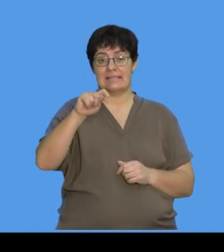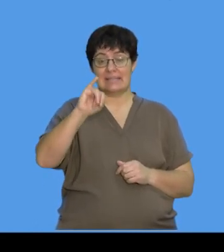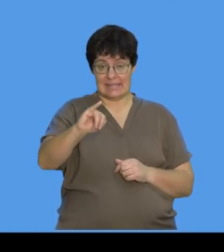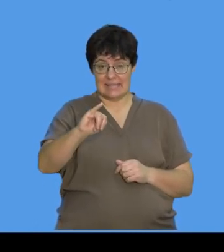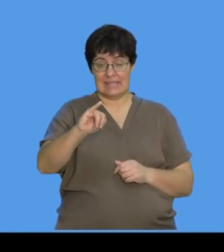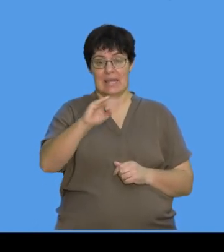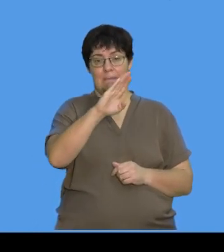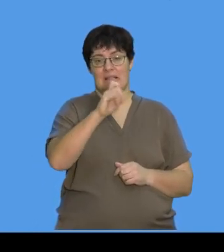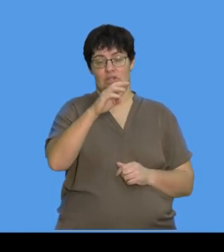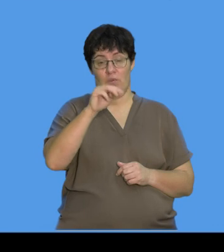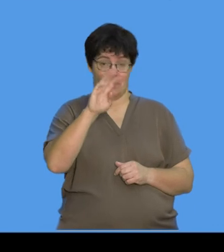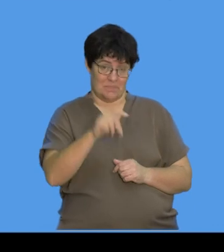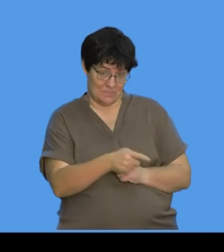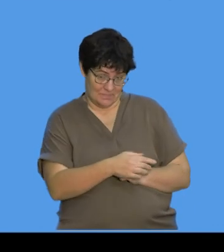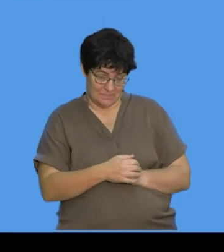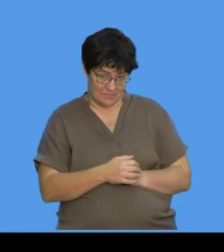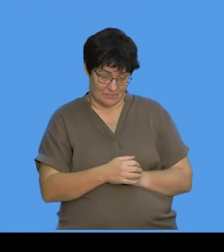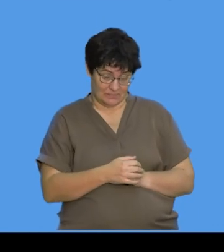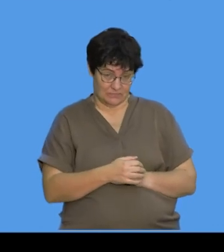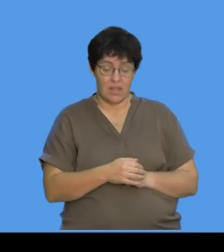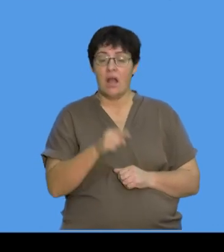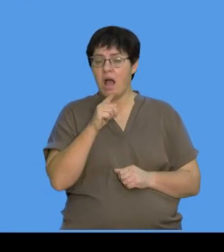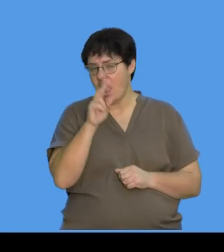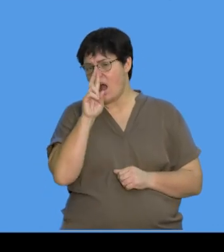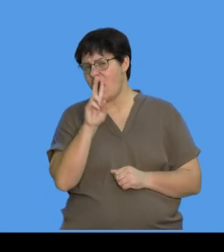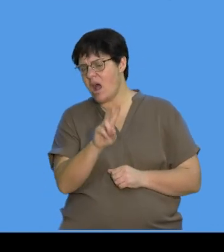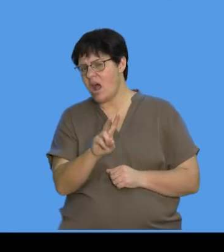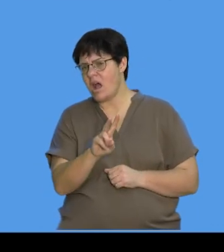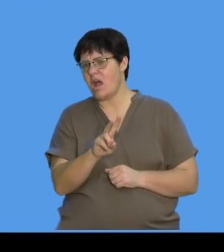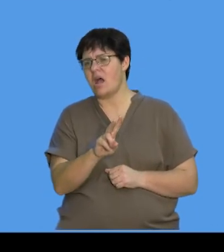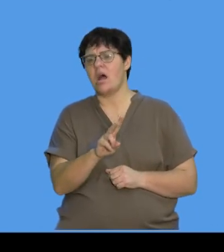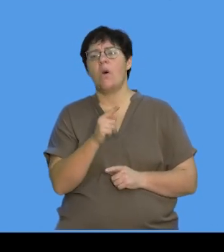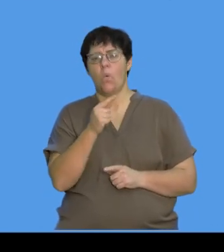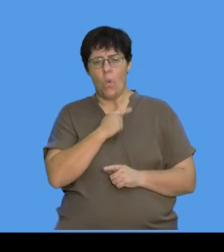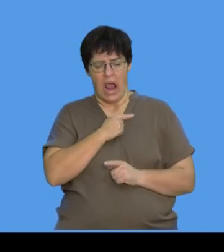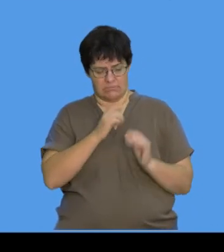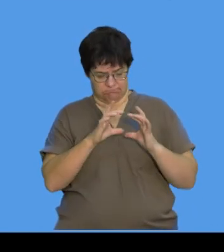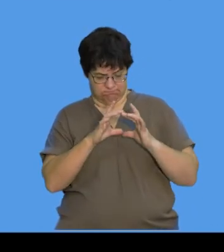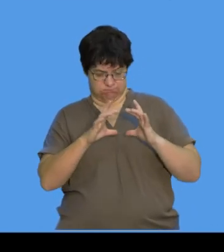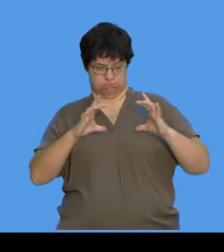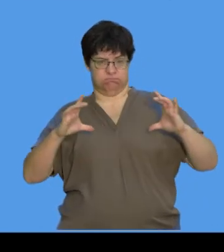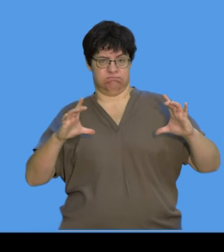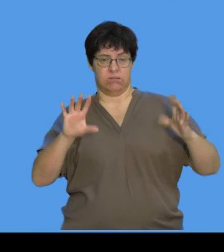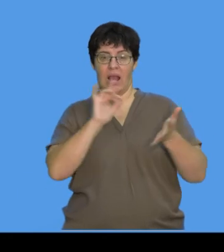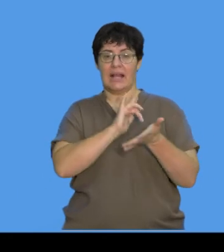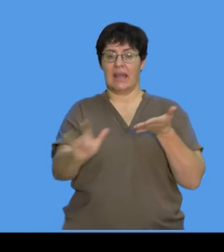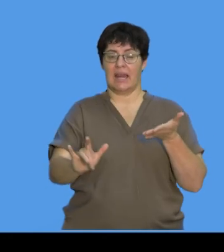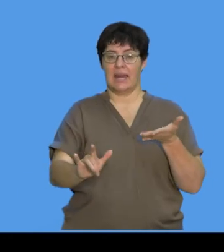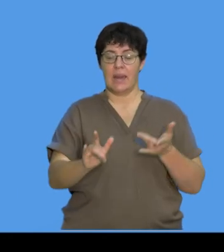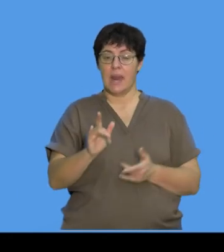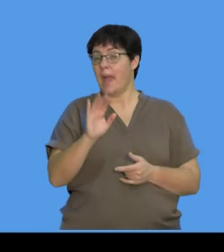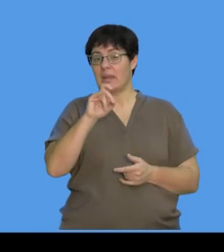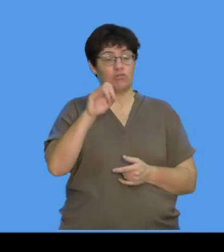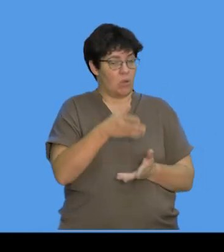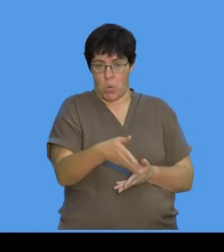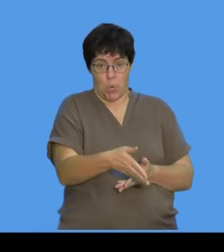what they wanted to see was they were looking for the biggest area where no bacteria